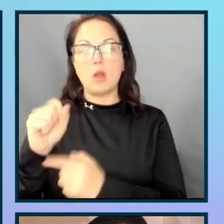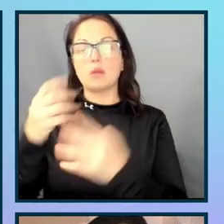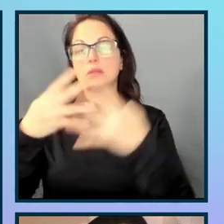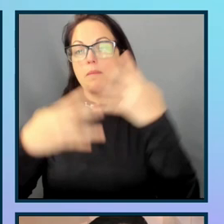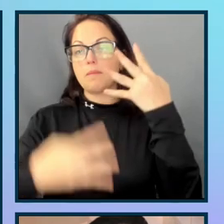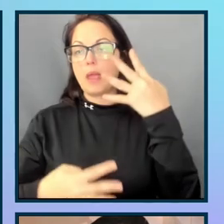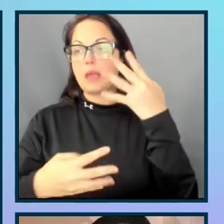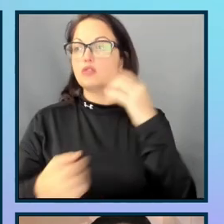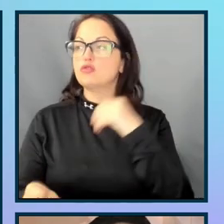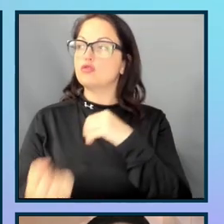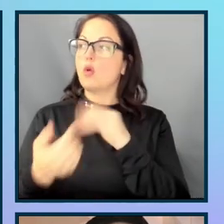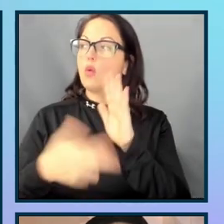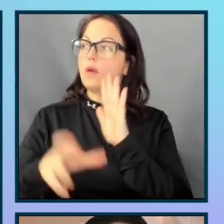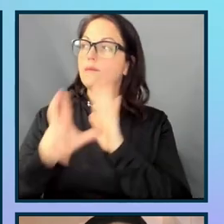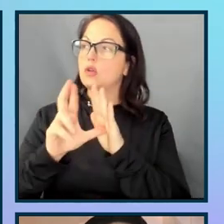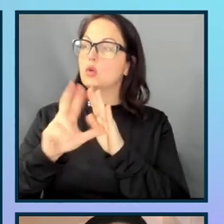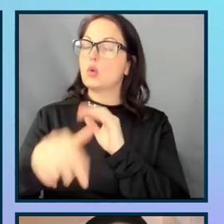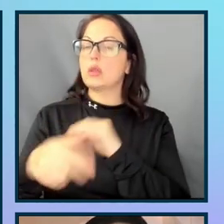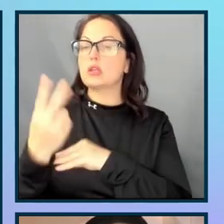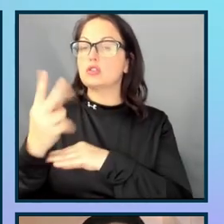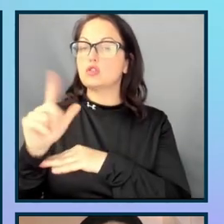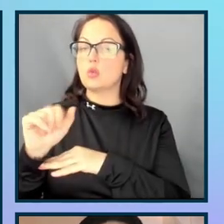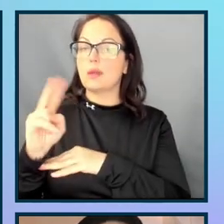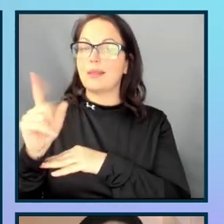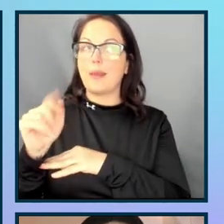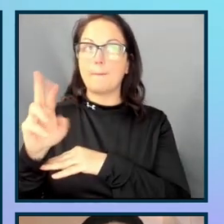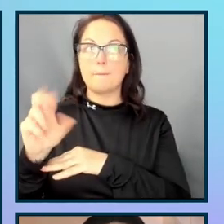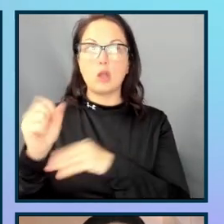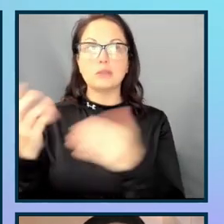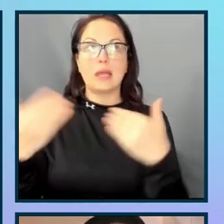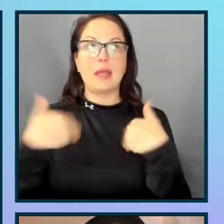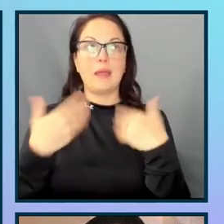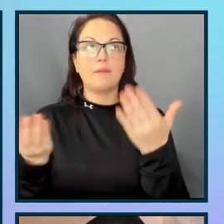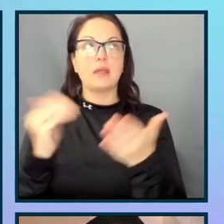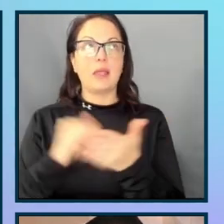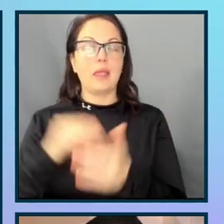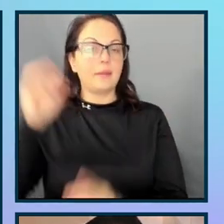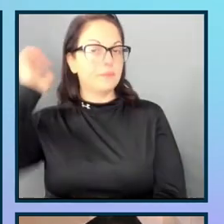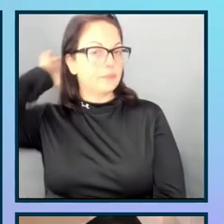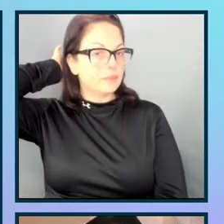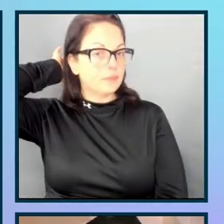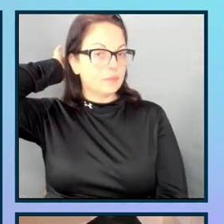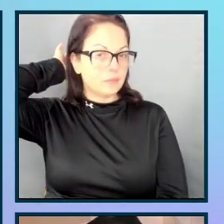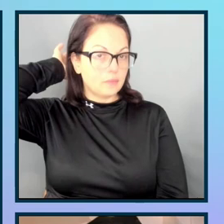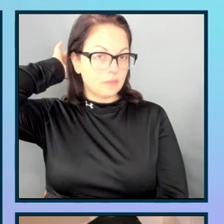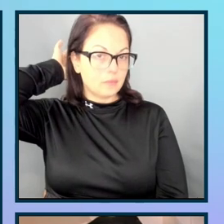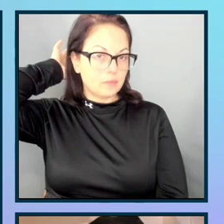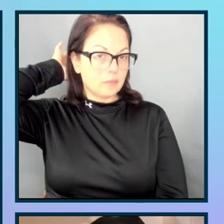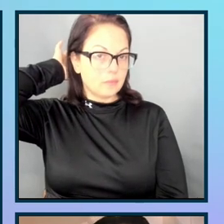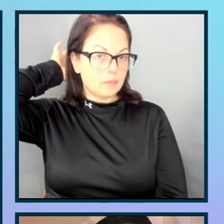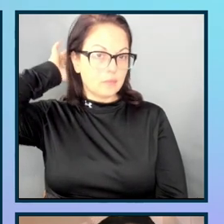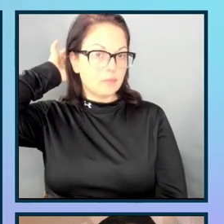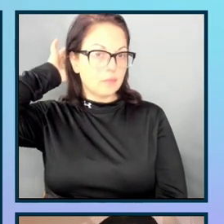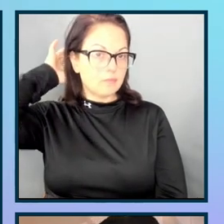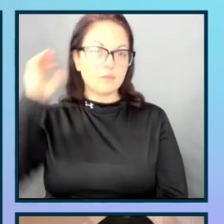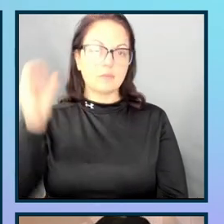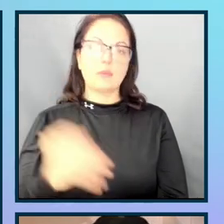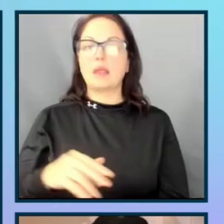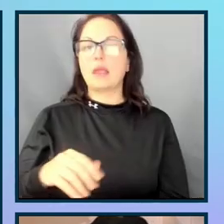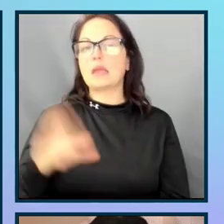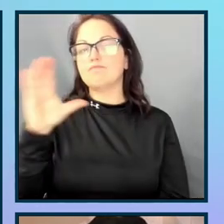the two landmarks that I have available again. Search. Edit landmarks menu. Site-wide search. Account search. Site-wide search.